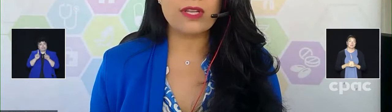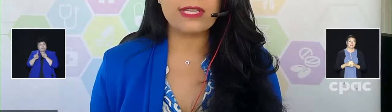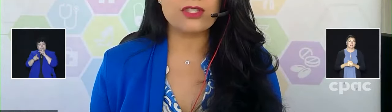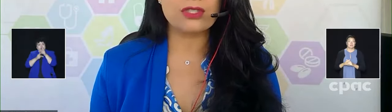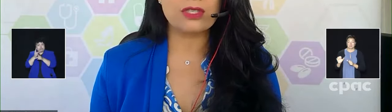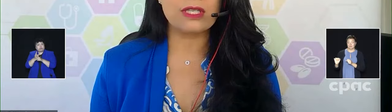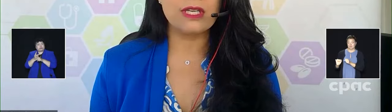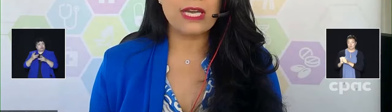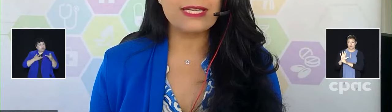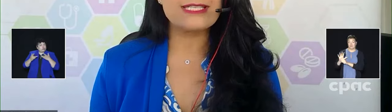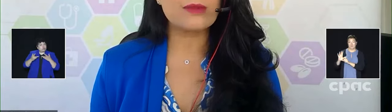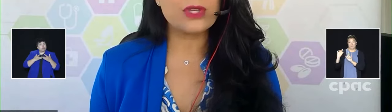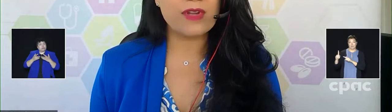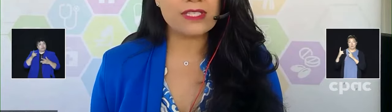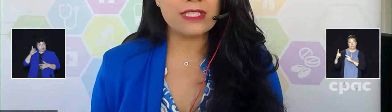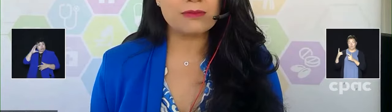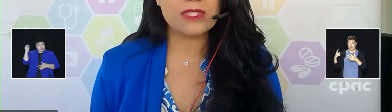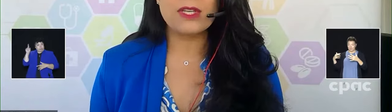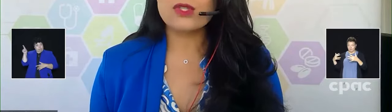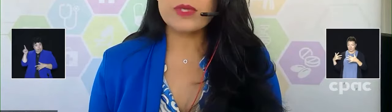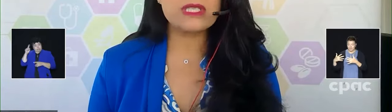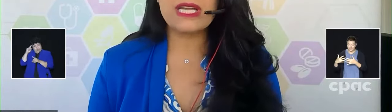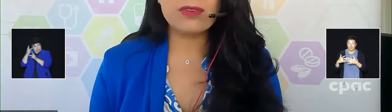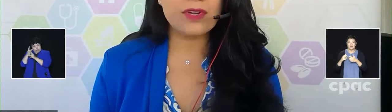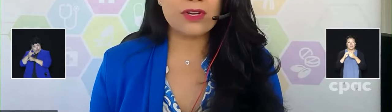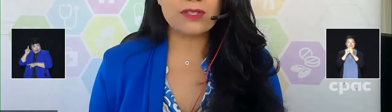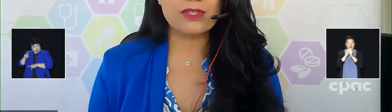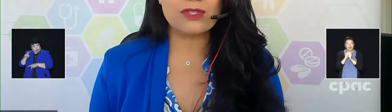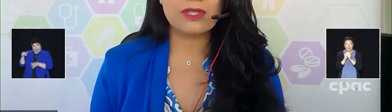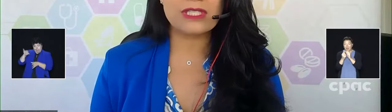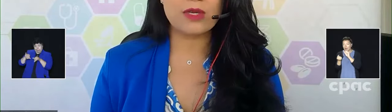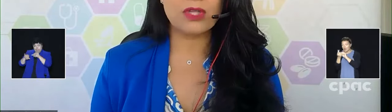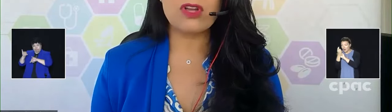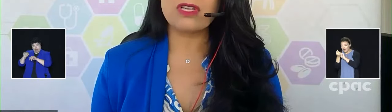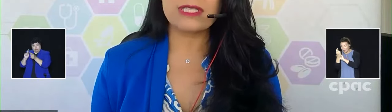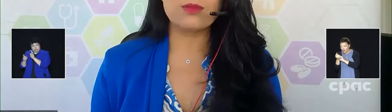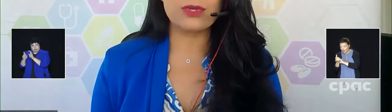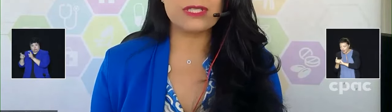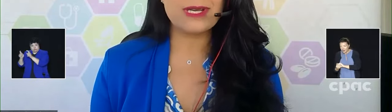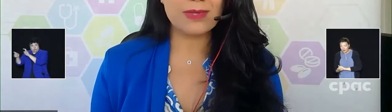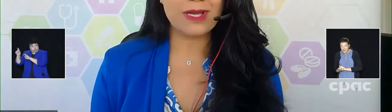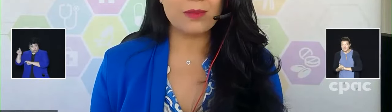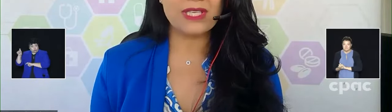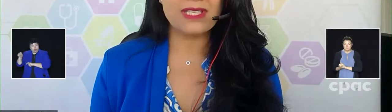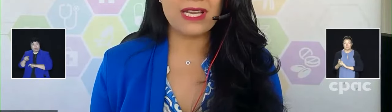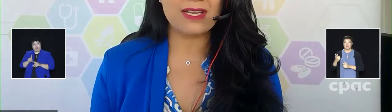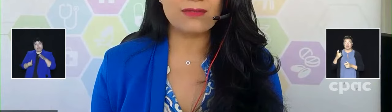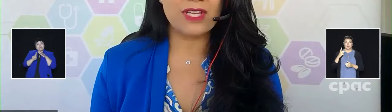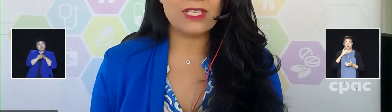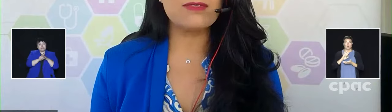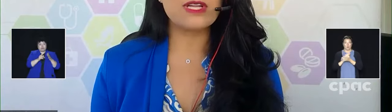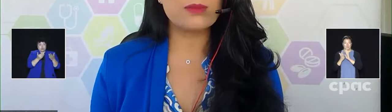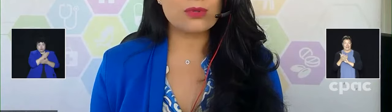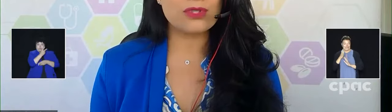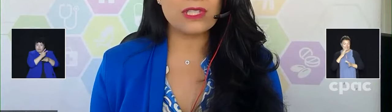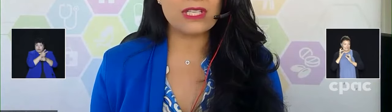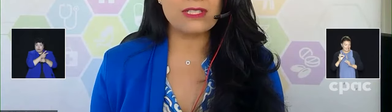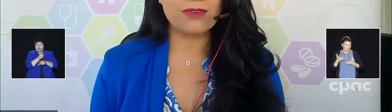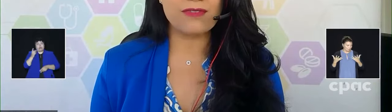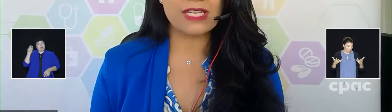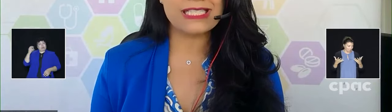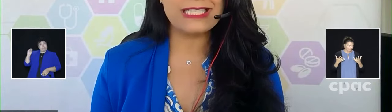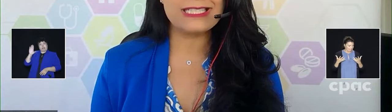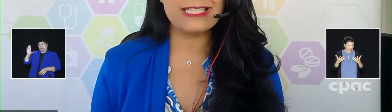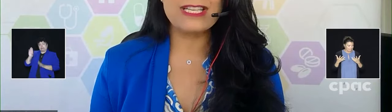at whether or not they should adapt their vaccines. So basically, every variant of concern that's come along at some point in time, the companies have developed those